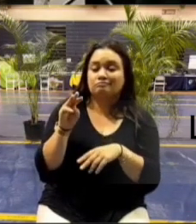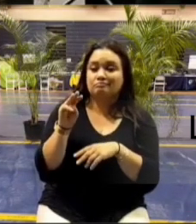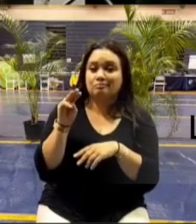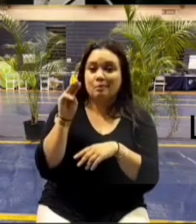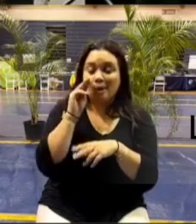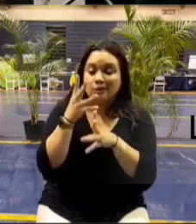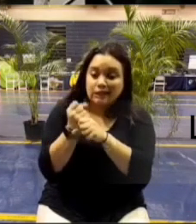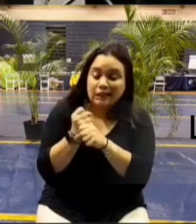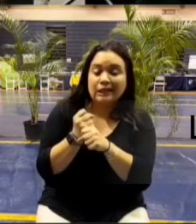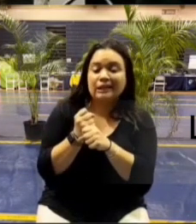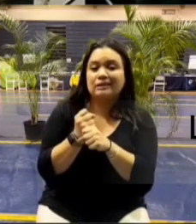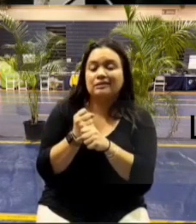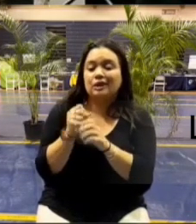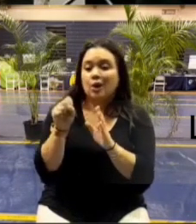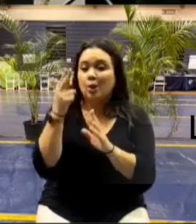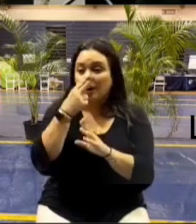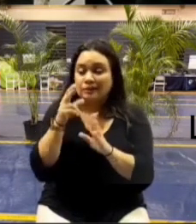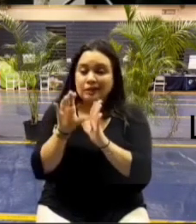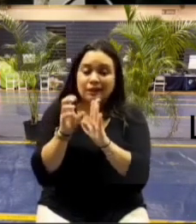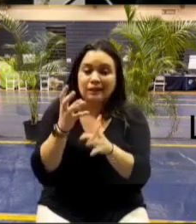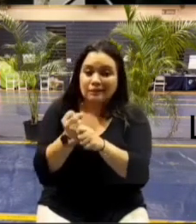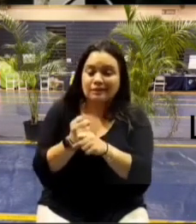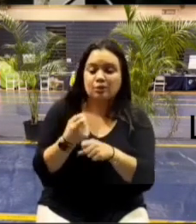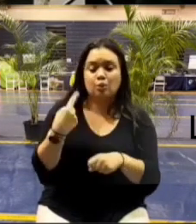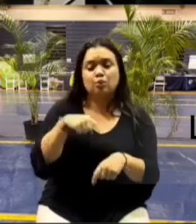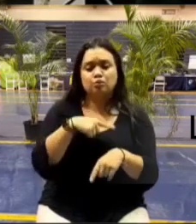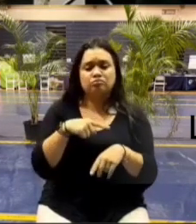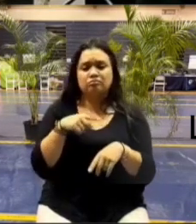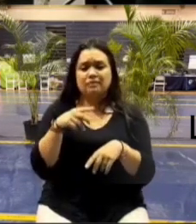so i would say we're on the radar